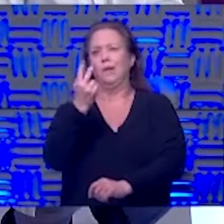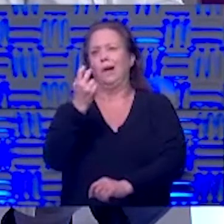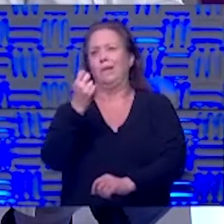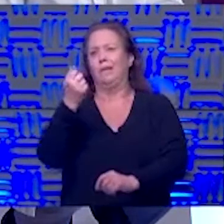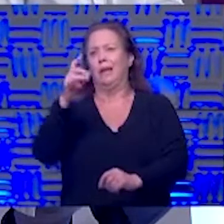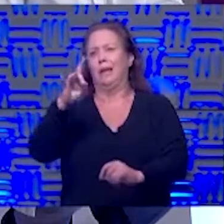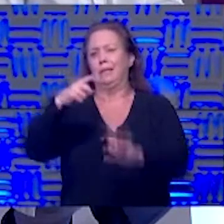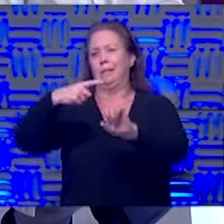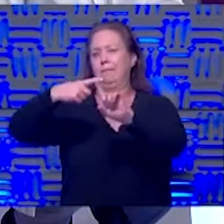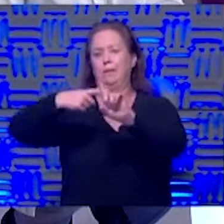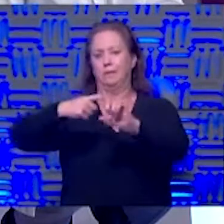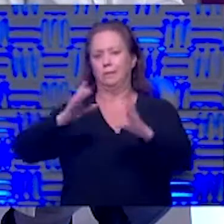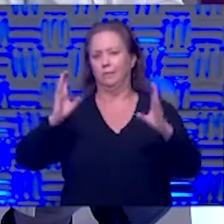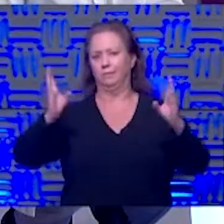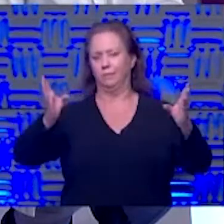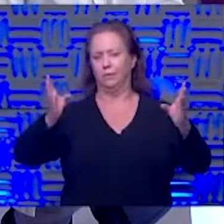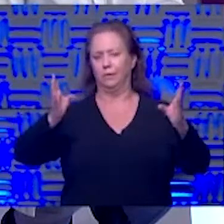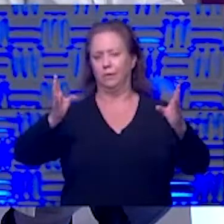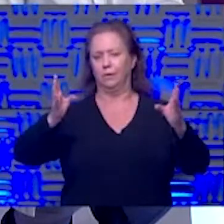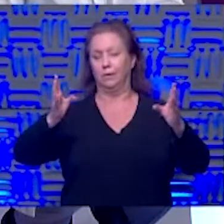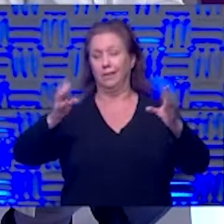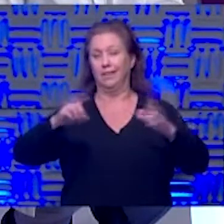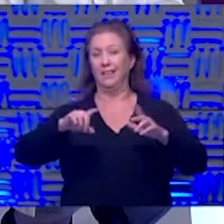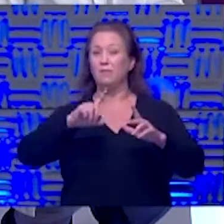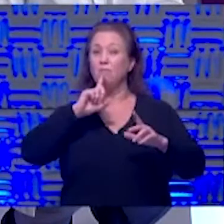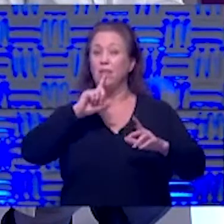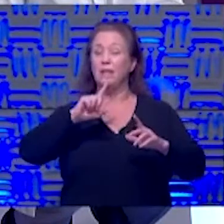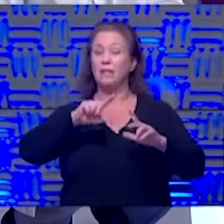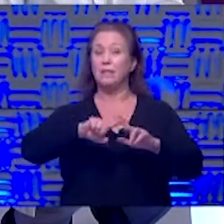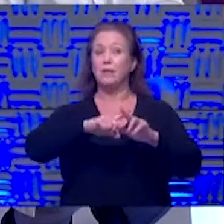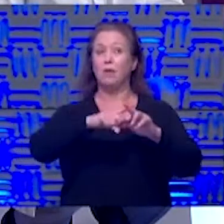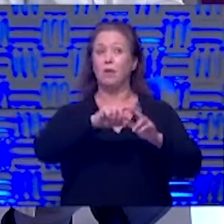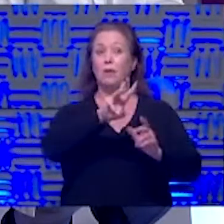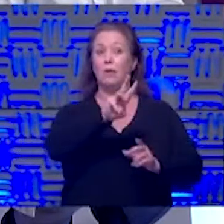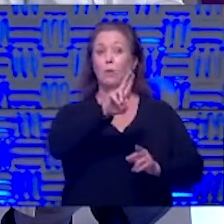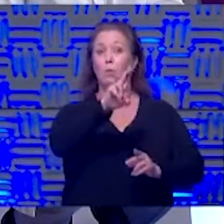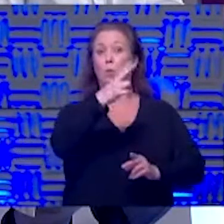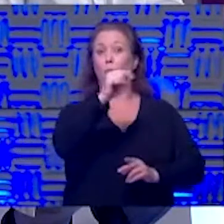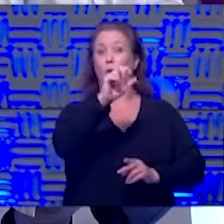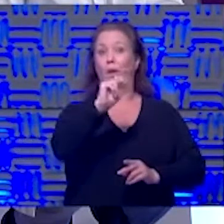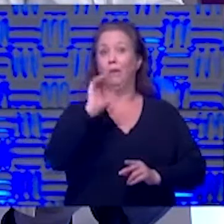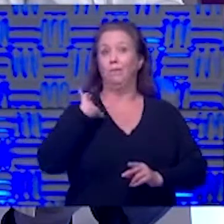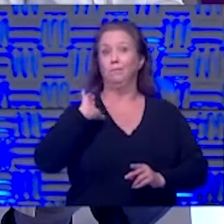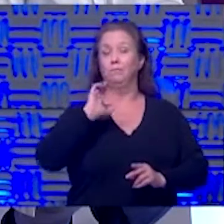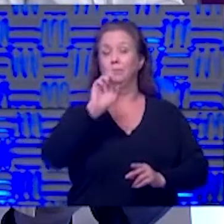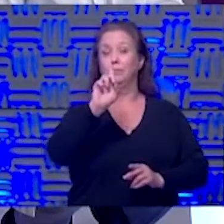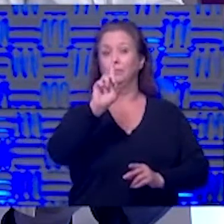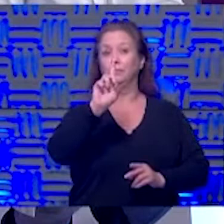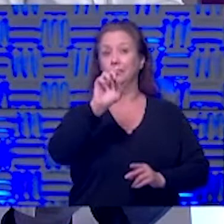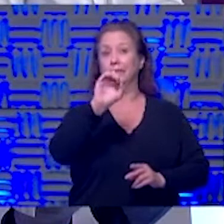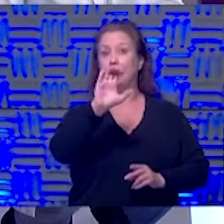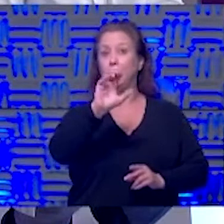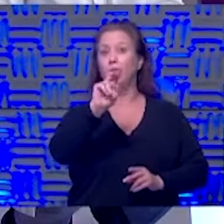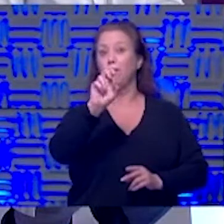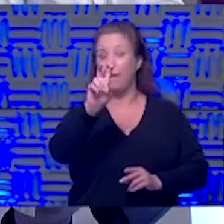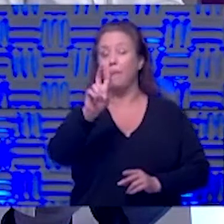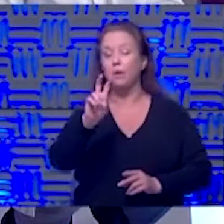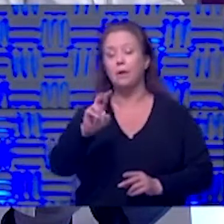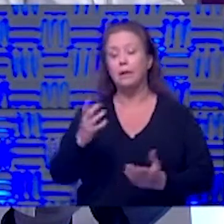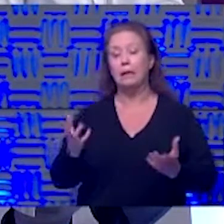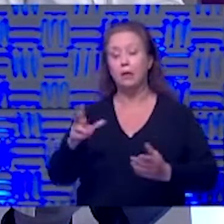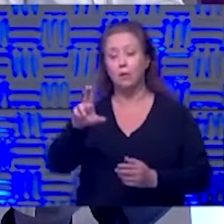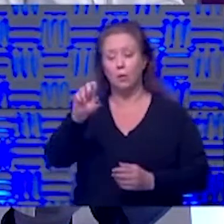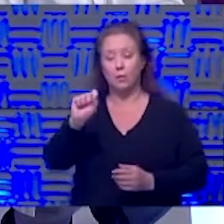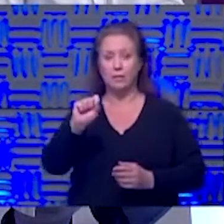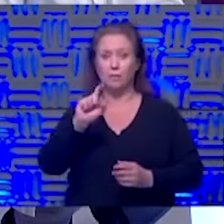months and right now the clock really started in wuhan in december maybe even in november yeah yeah and in the united states